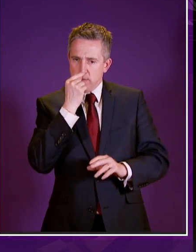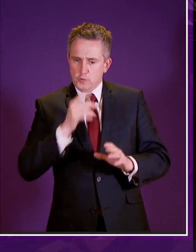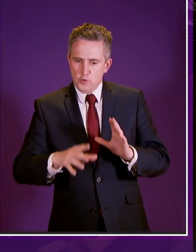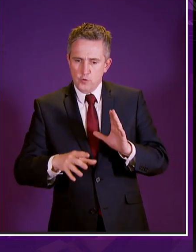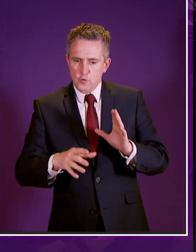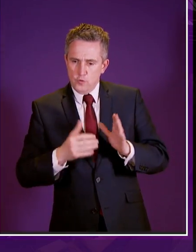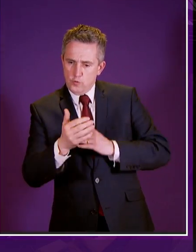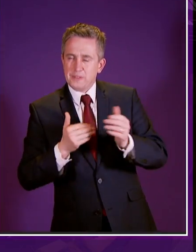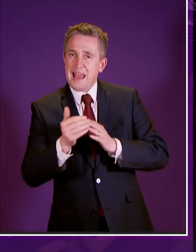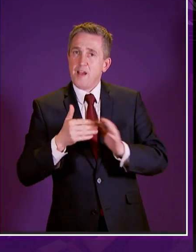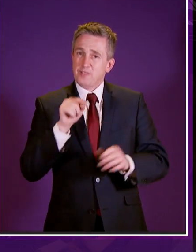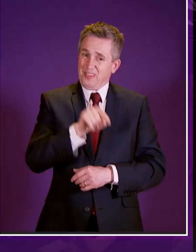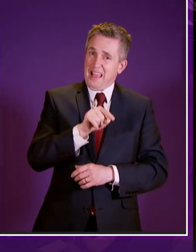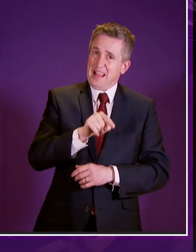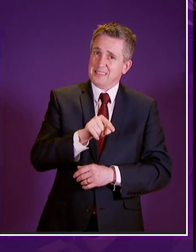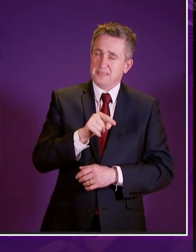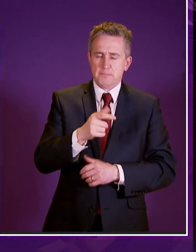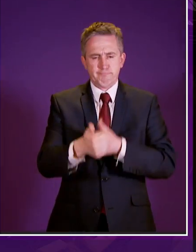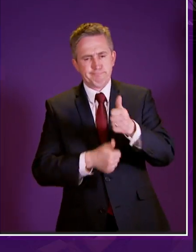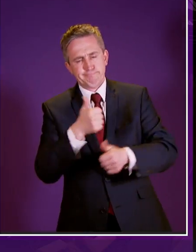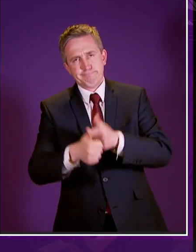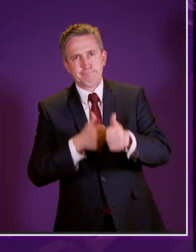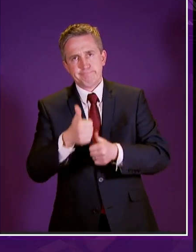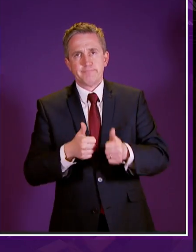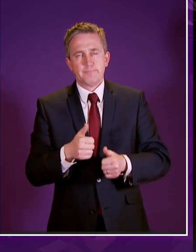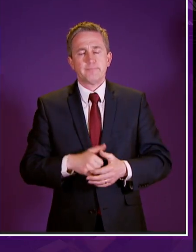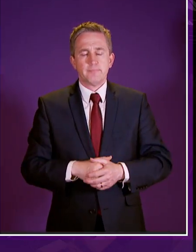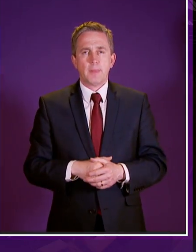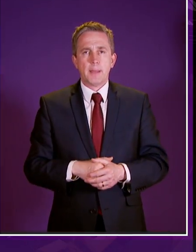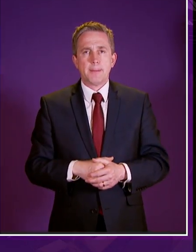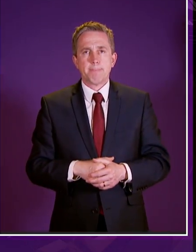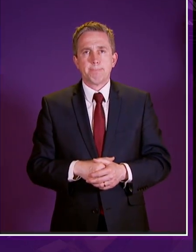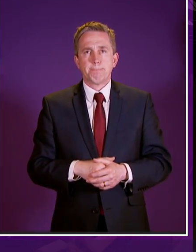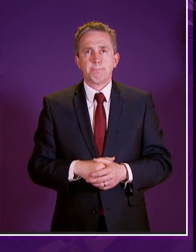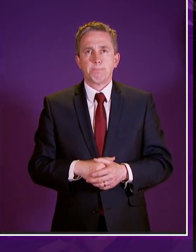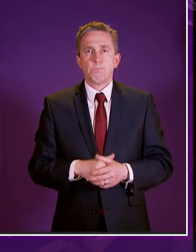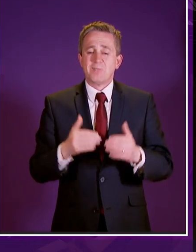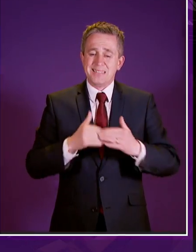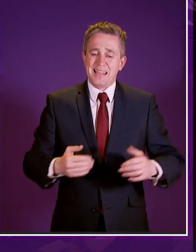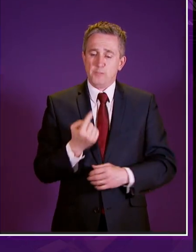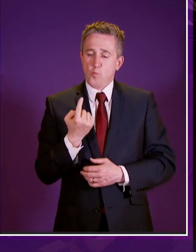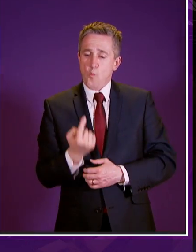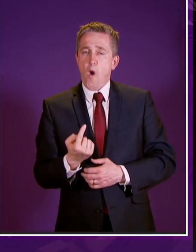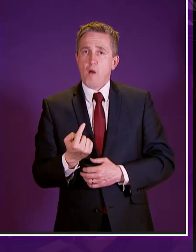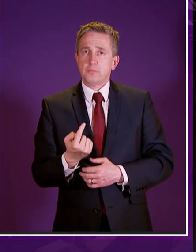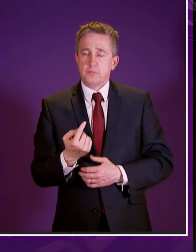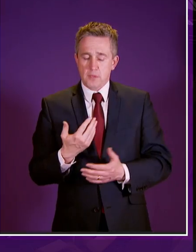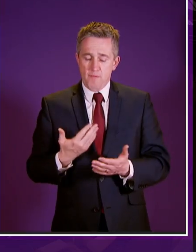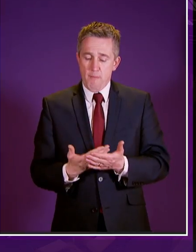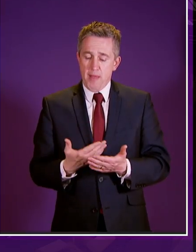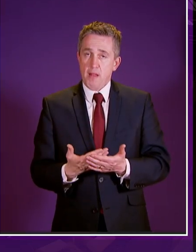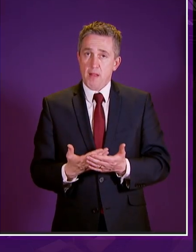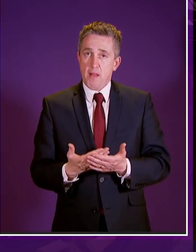fully expected her to do and i think she did so uh to great effect now in the stage one proceedings of this bill i